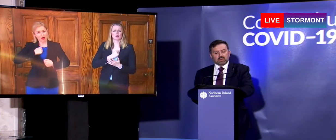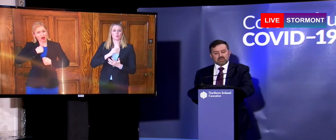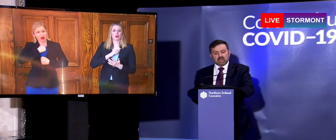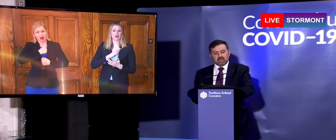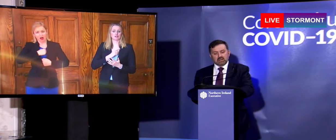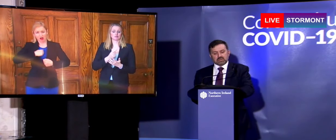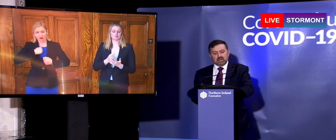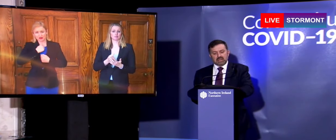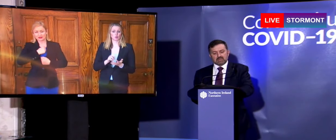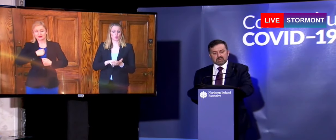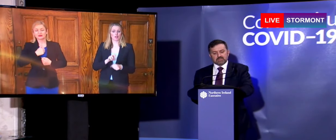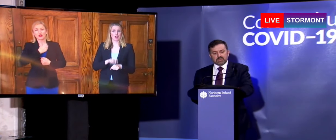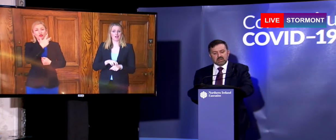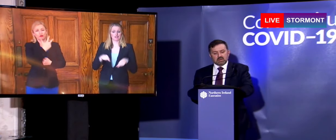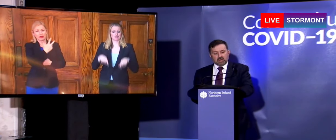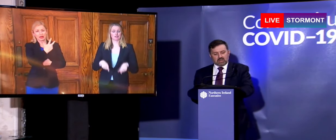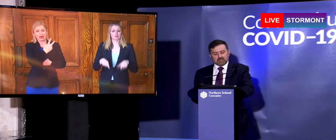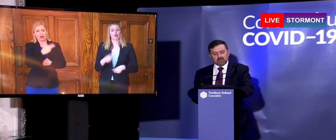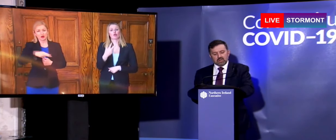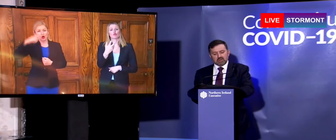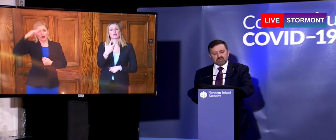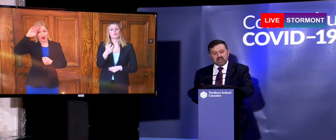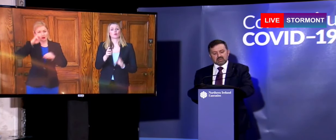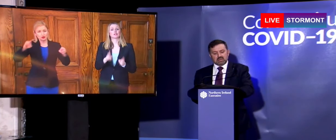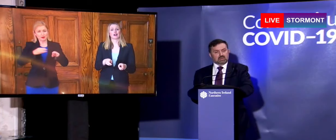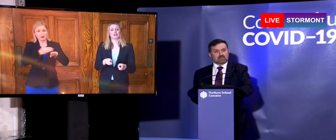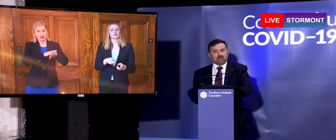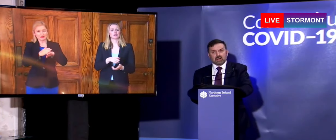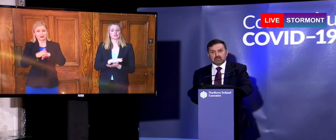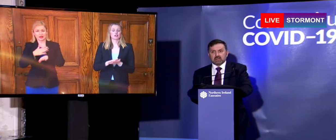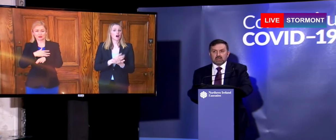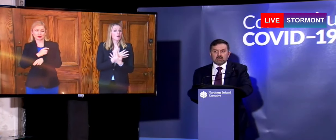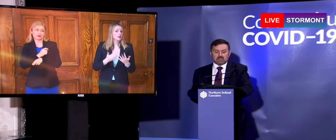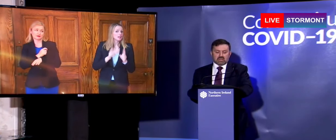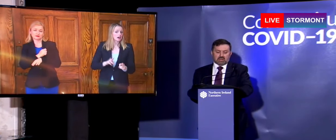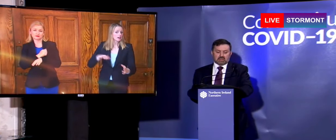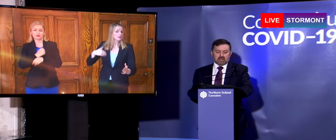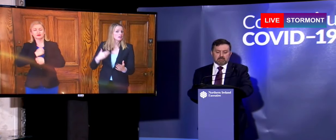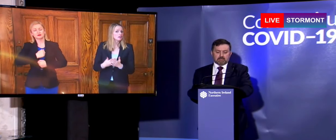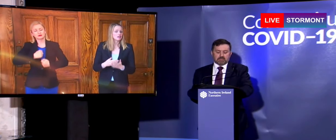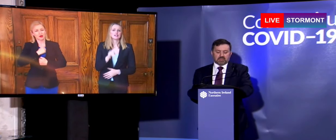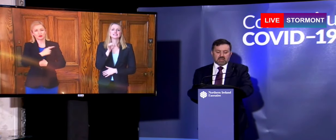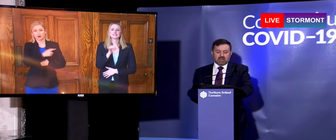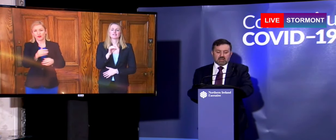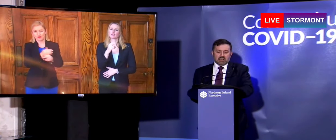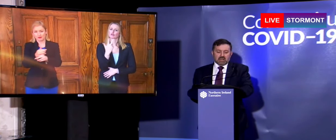who have sadly lost their lives, bringing the total number of deaths here in Northern Ireland to 73.